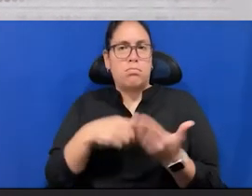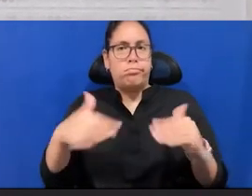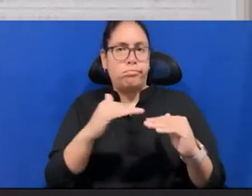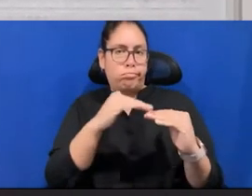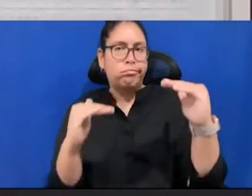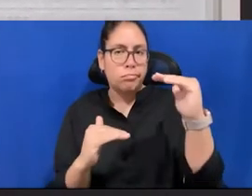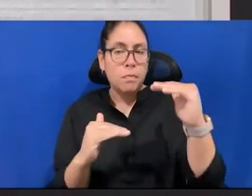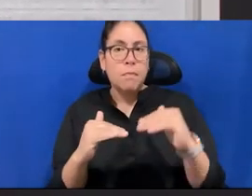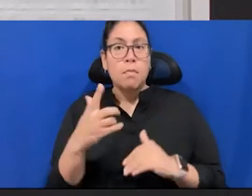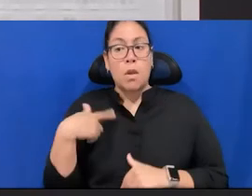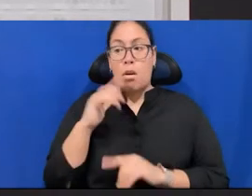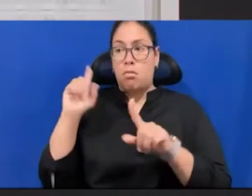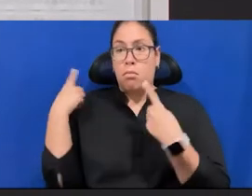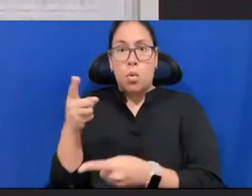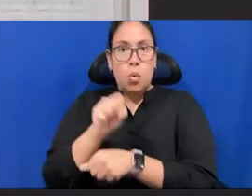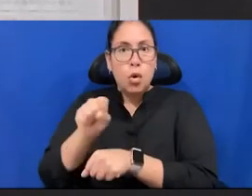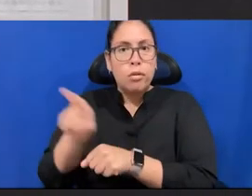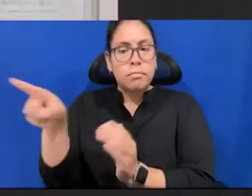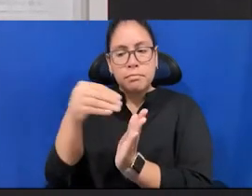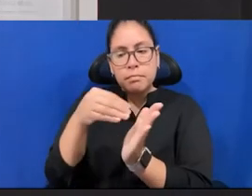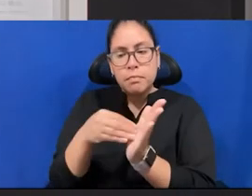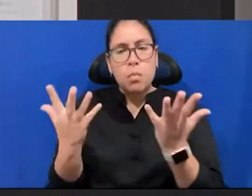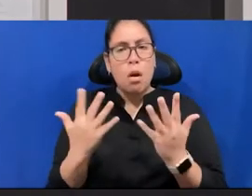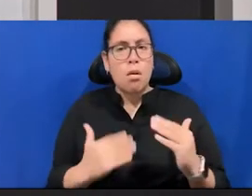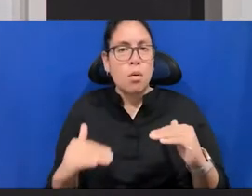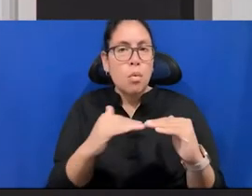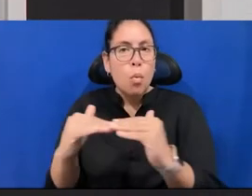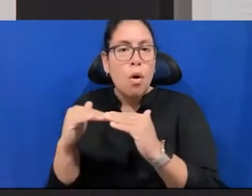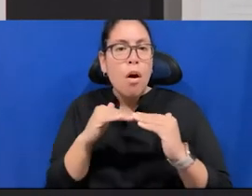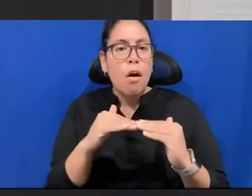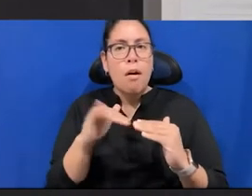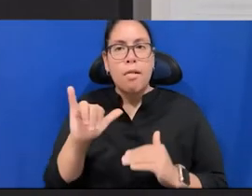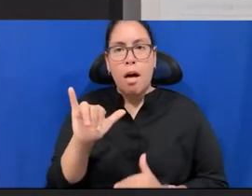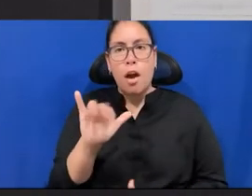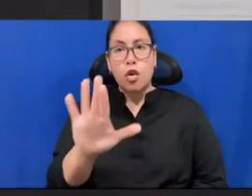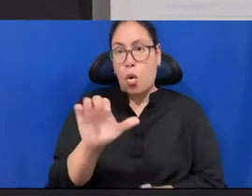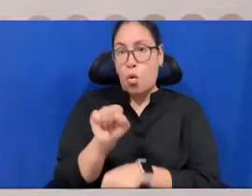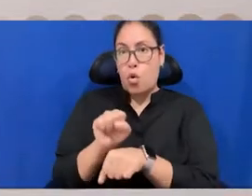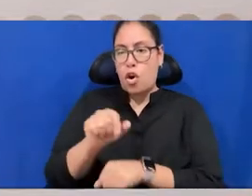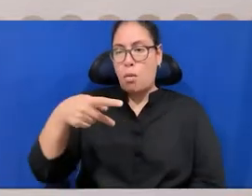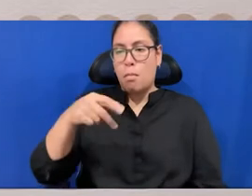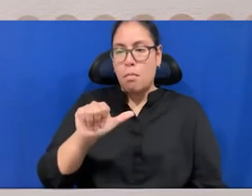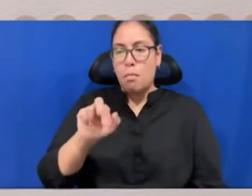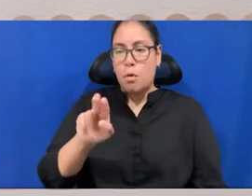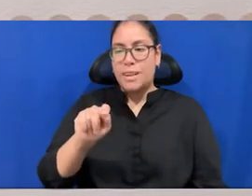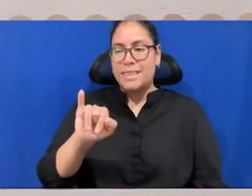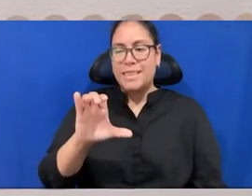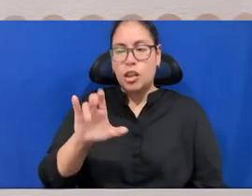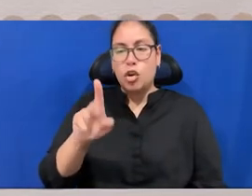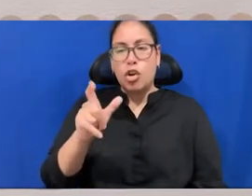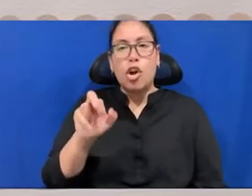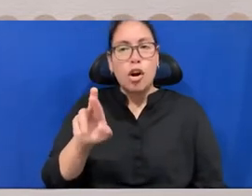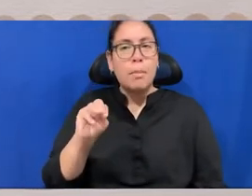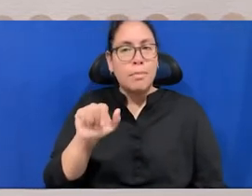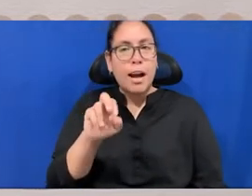quality, um, with works such as printed matter and the piece that you did in, in Paris, it was like, how do we start thinking about that and